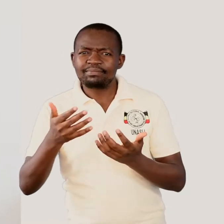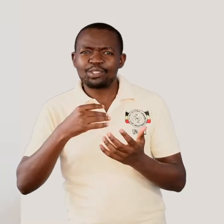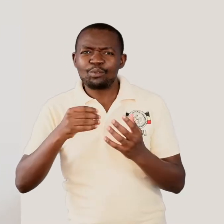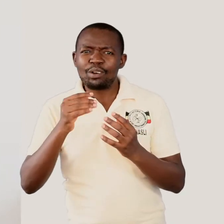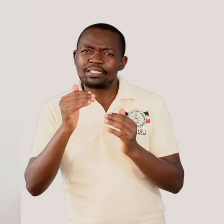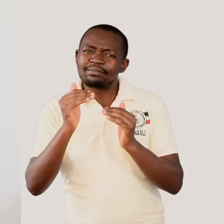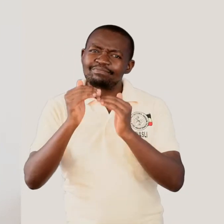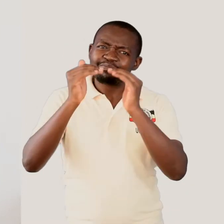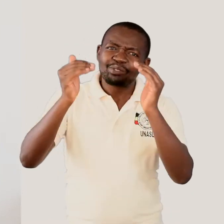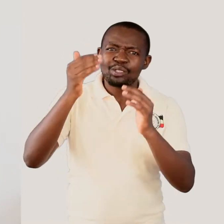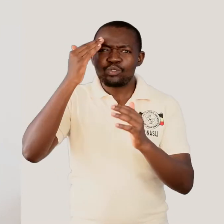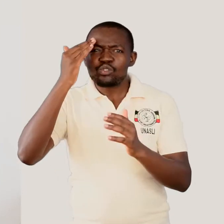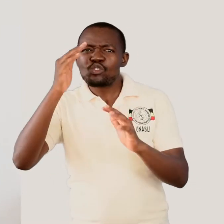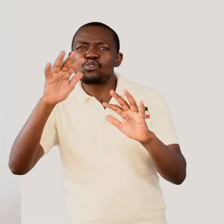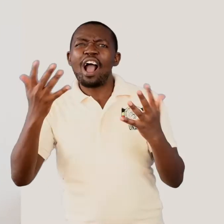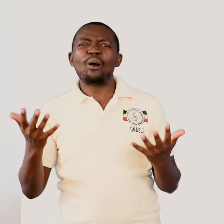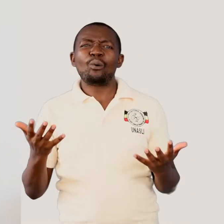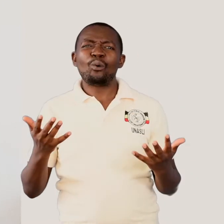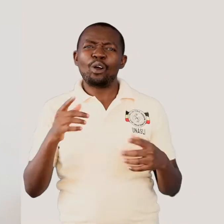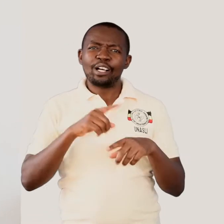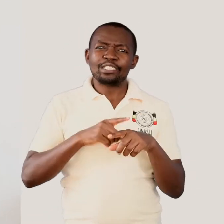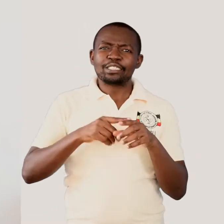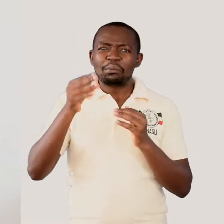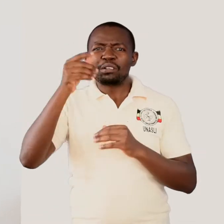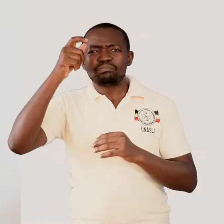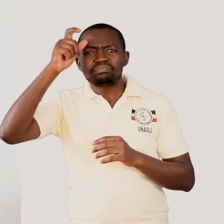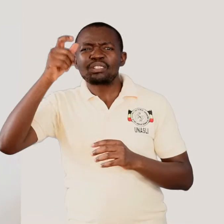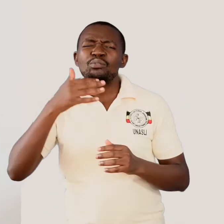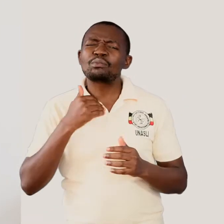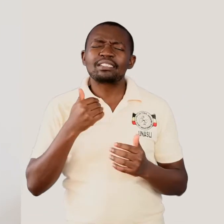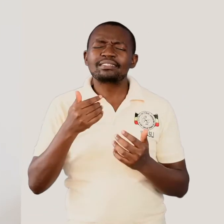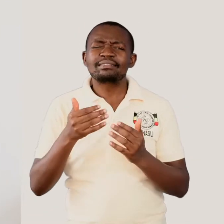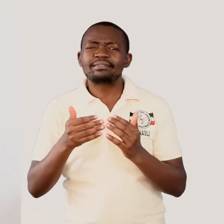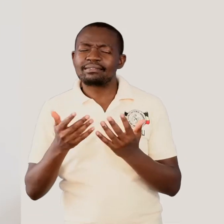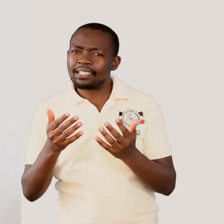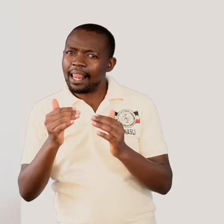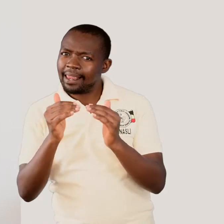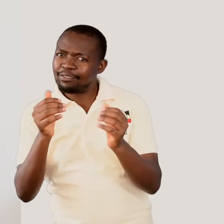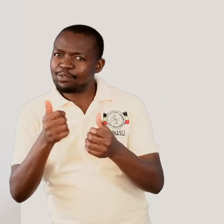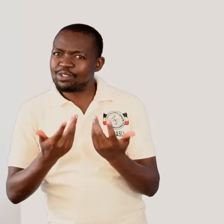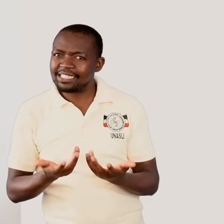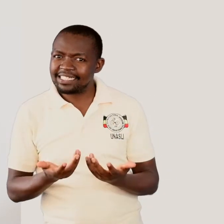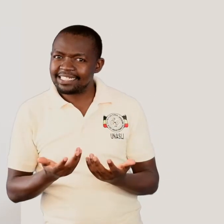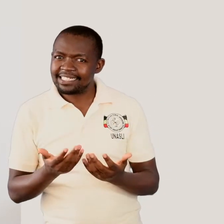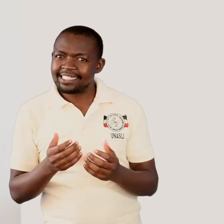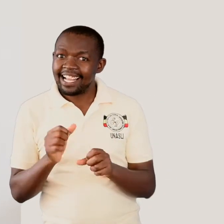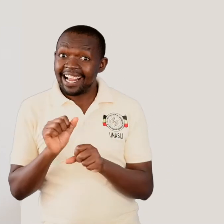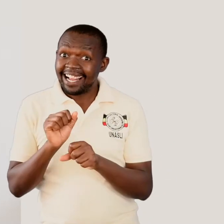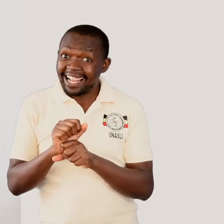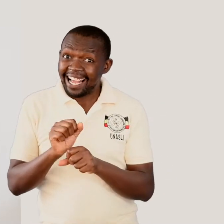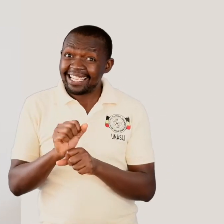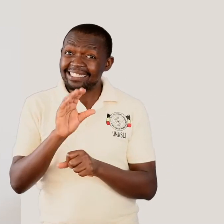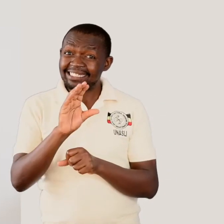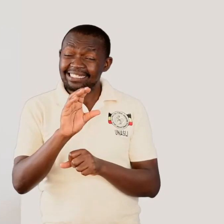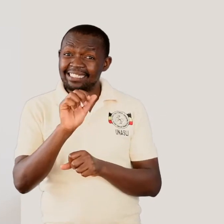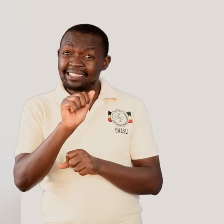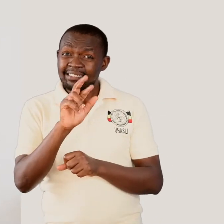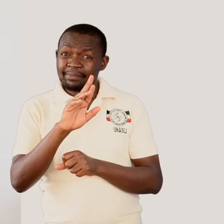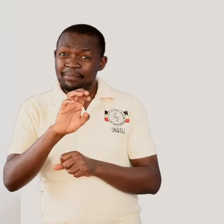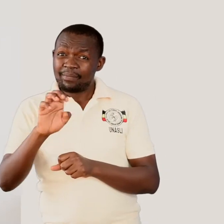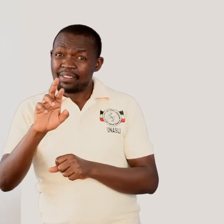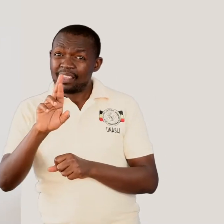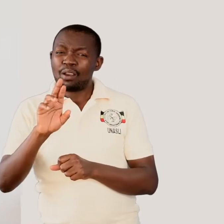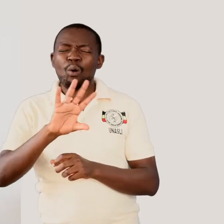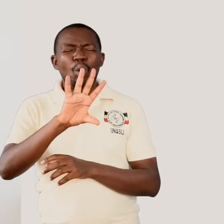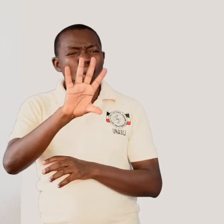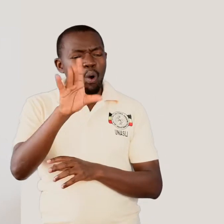I would say that almost all the careers are related to chemistry, in a way.